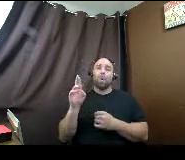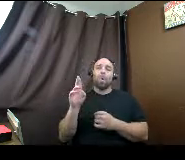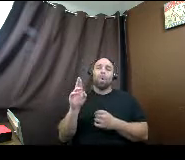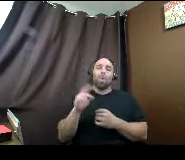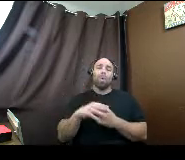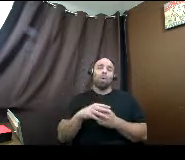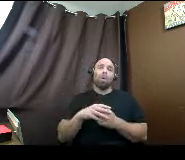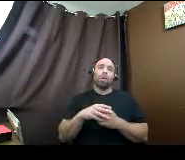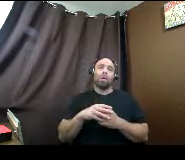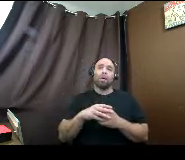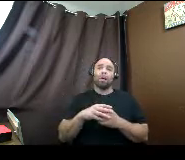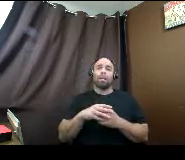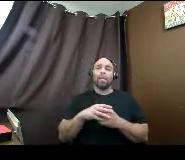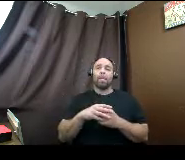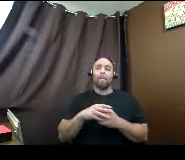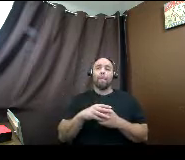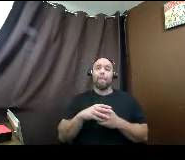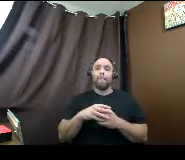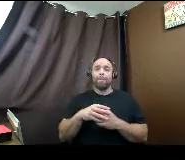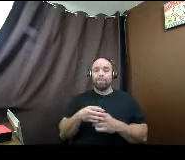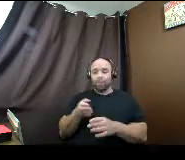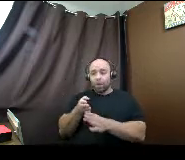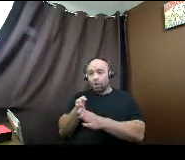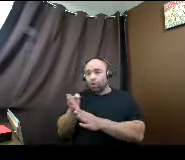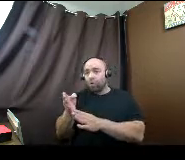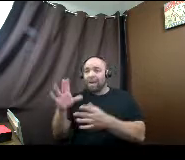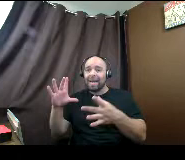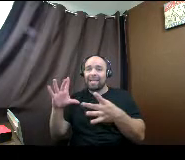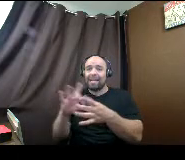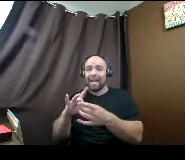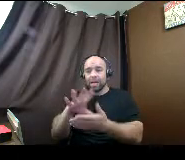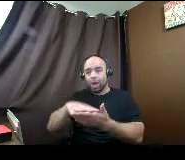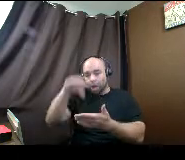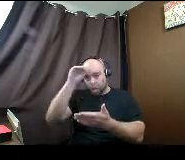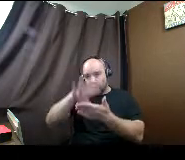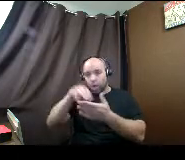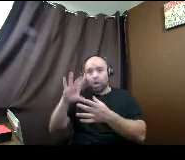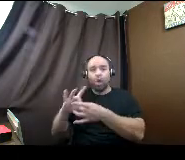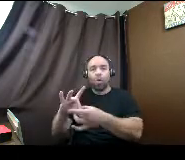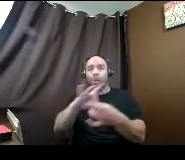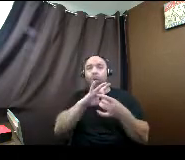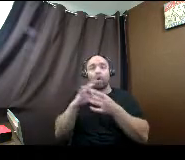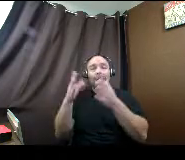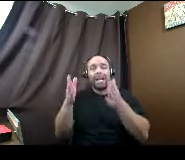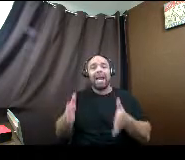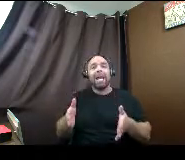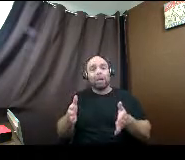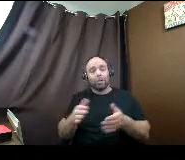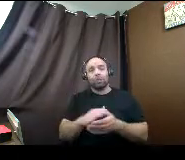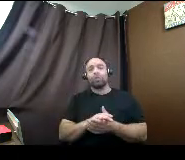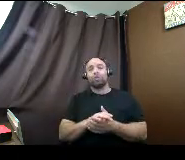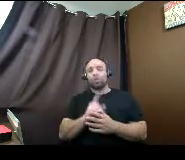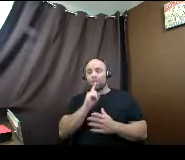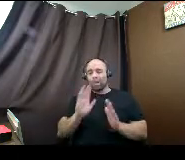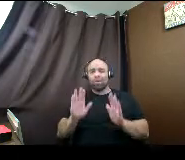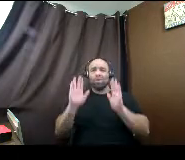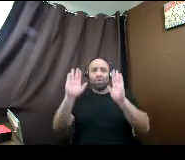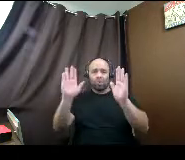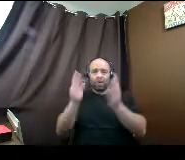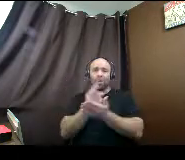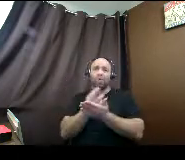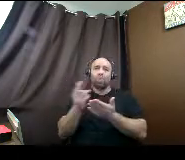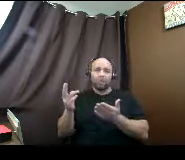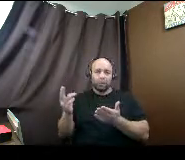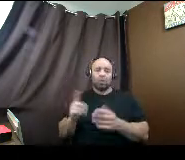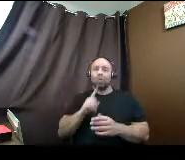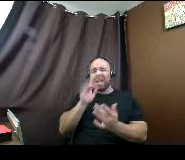Or career connected learning coordinators who are also great resources. So I would encourage you to reach out to your school